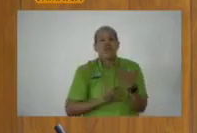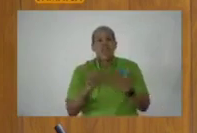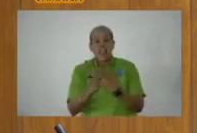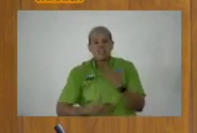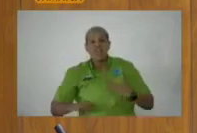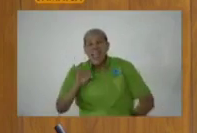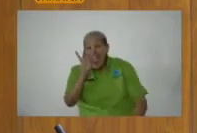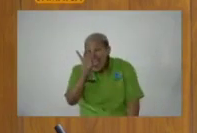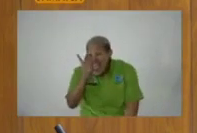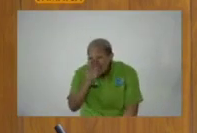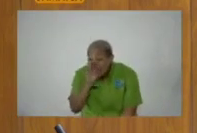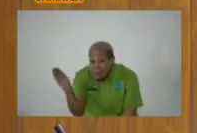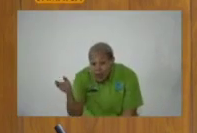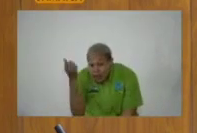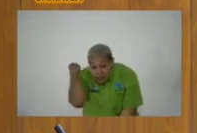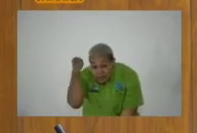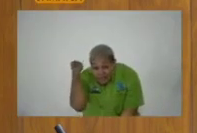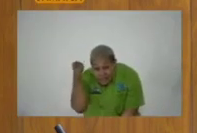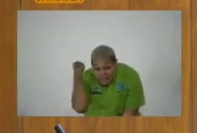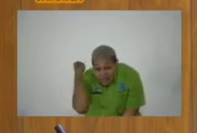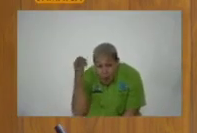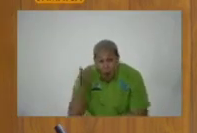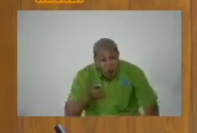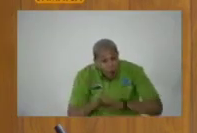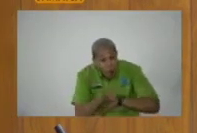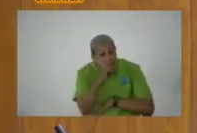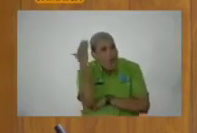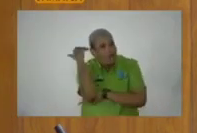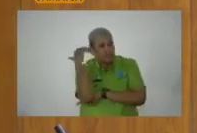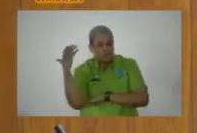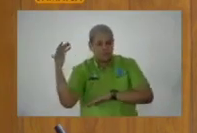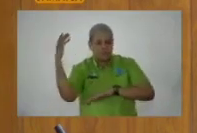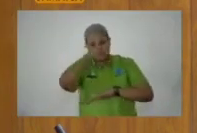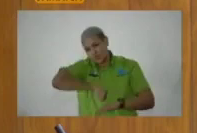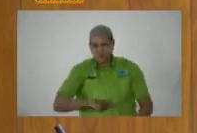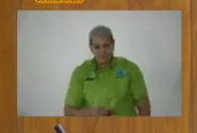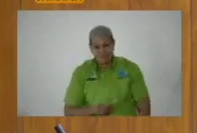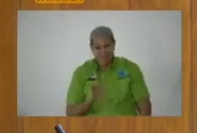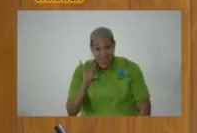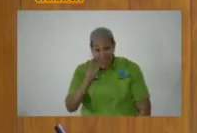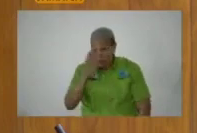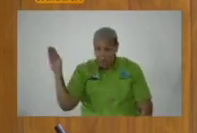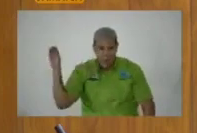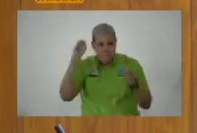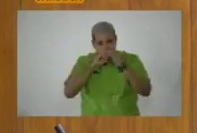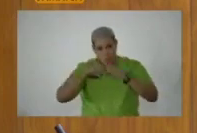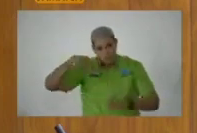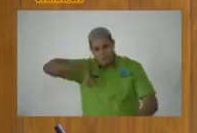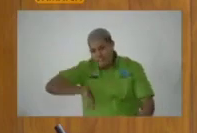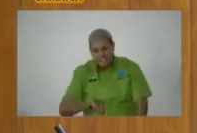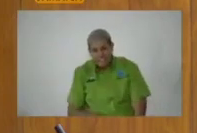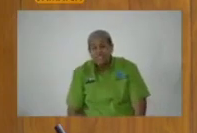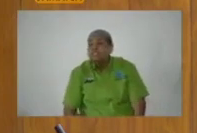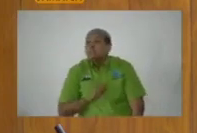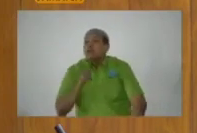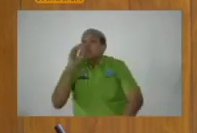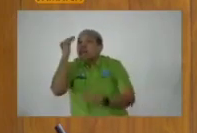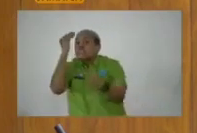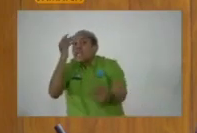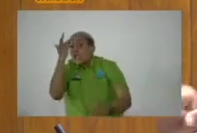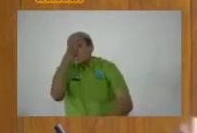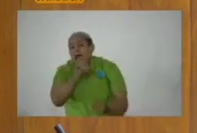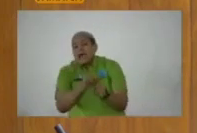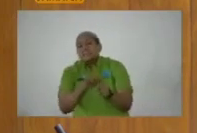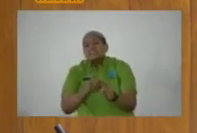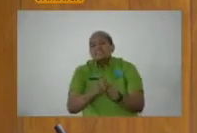$80 billion. $80 billion. $80 billion. I say it because it